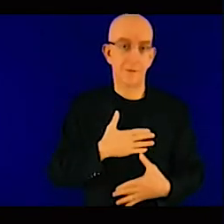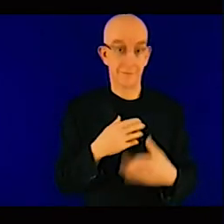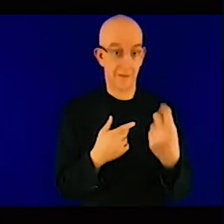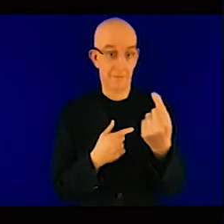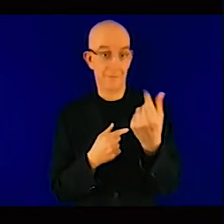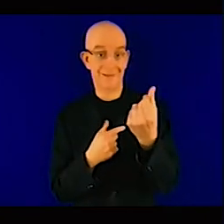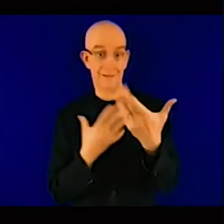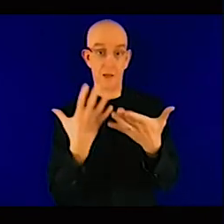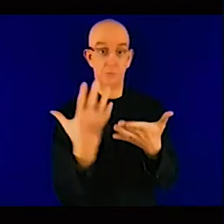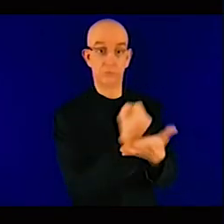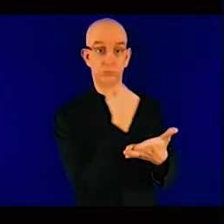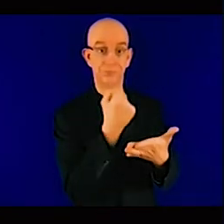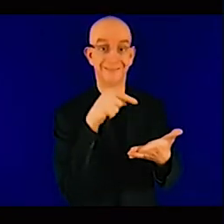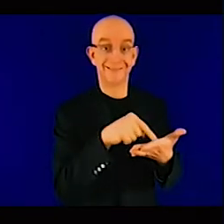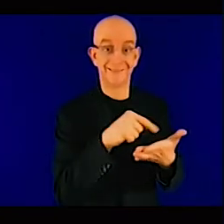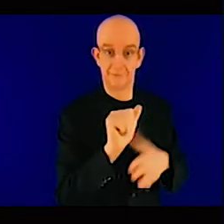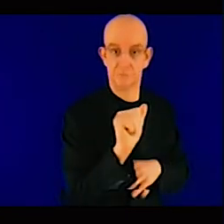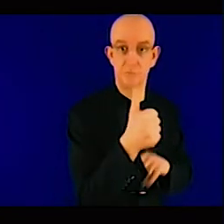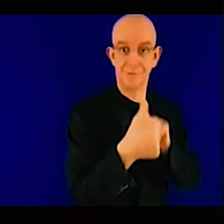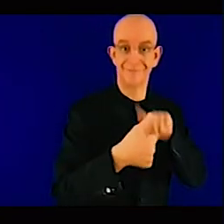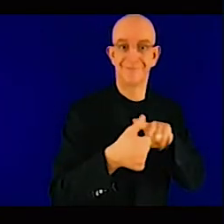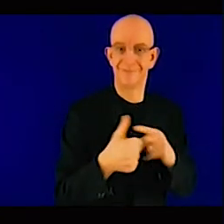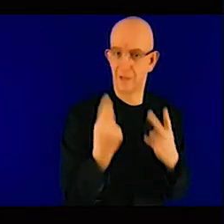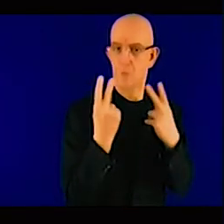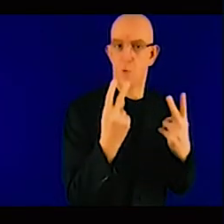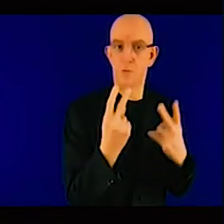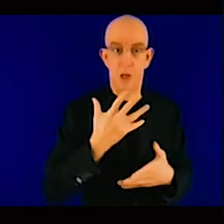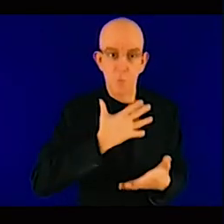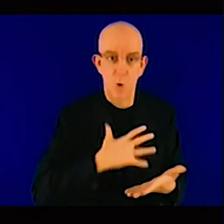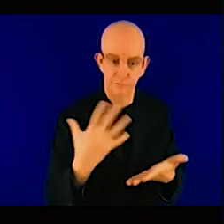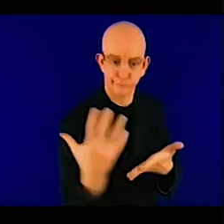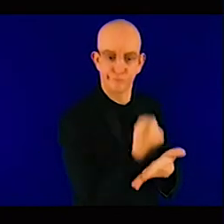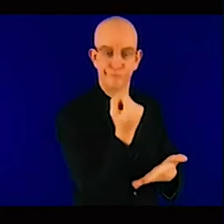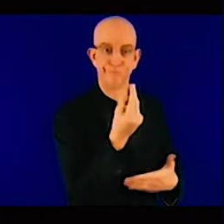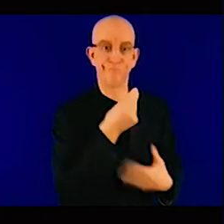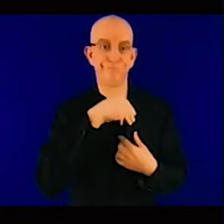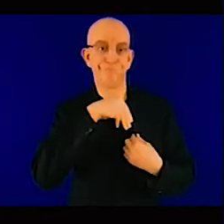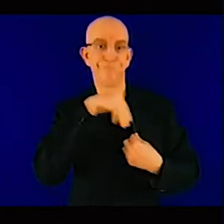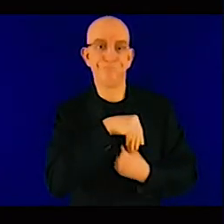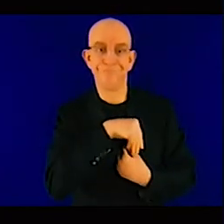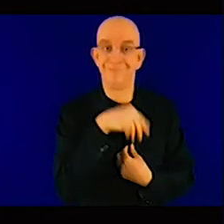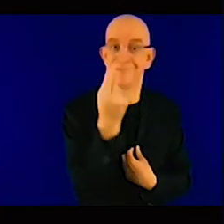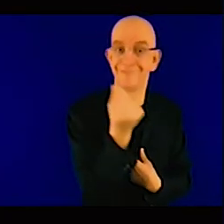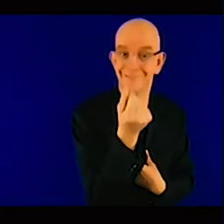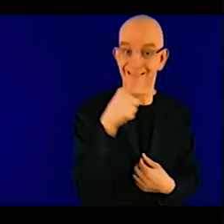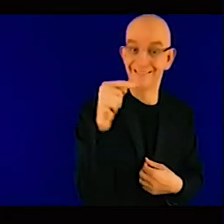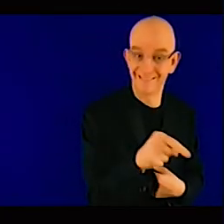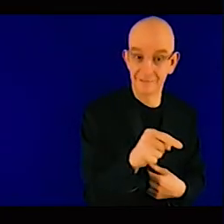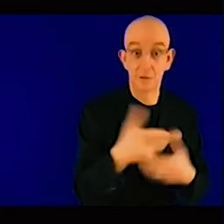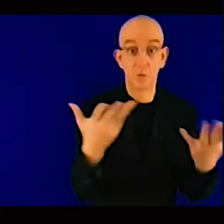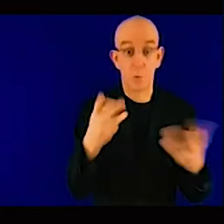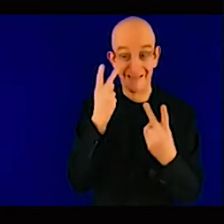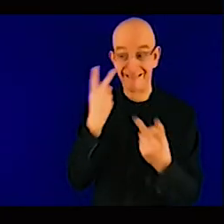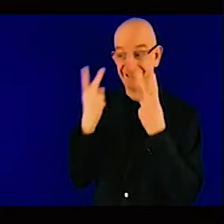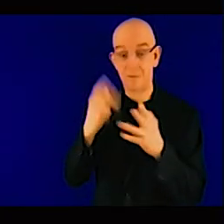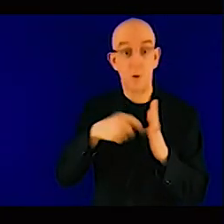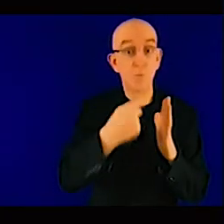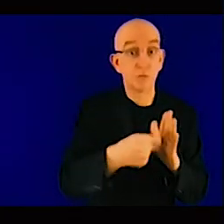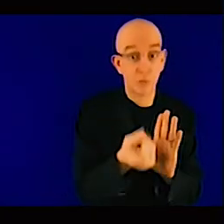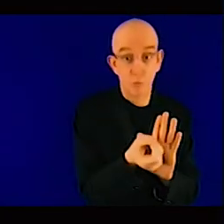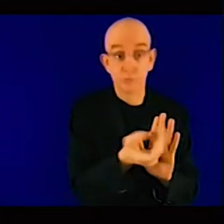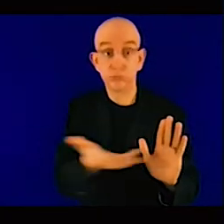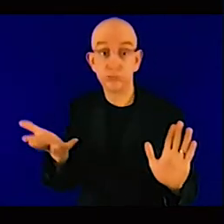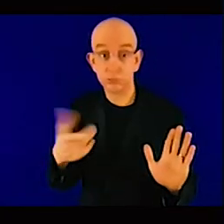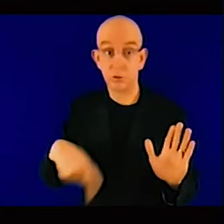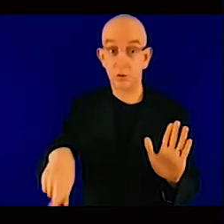various different countries different types of developments and what we're trying to do is we're actually trying to move away